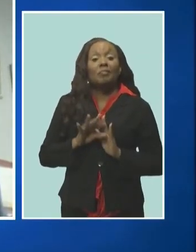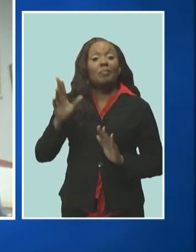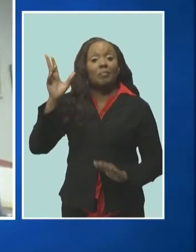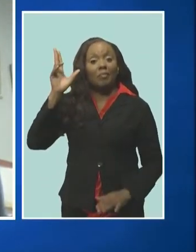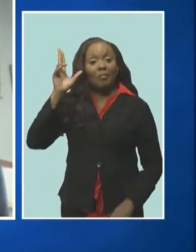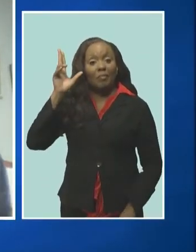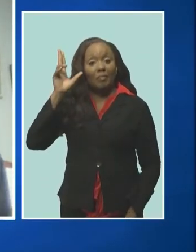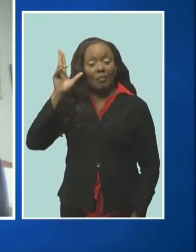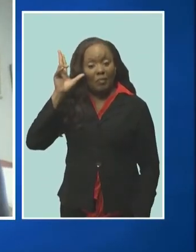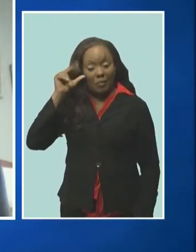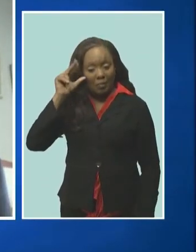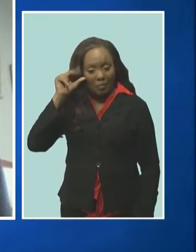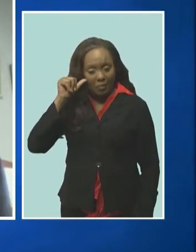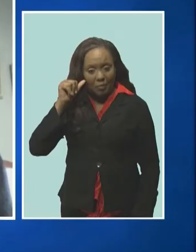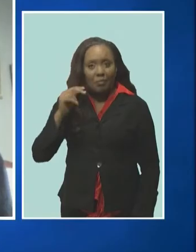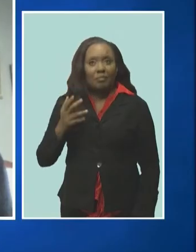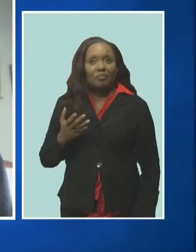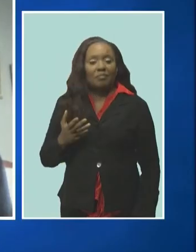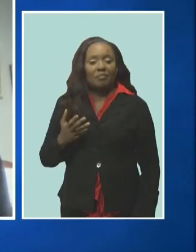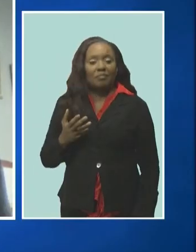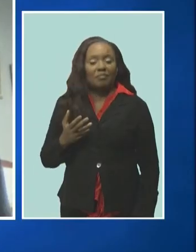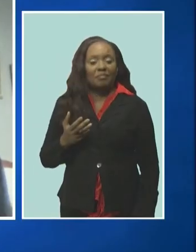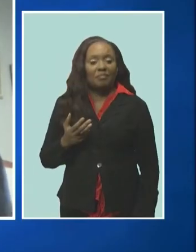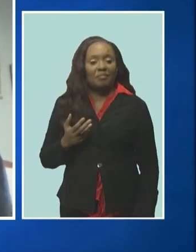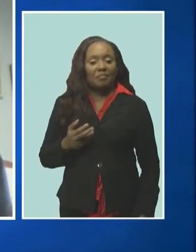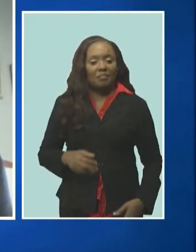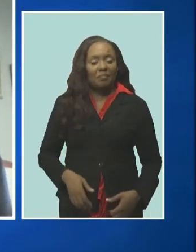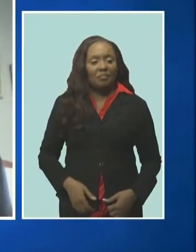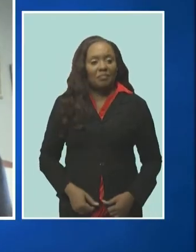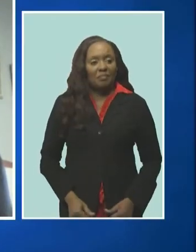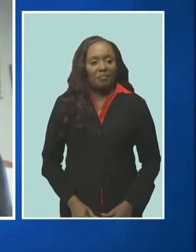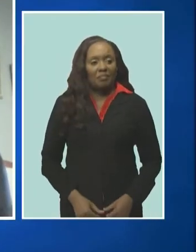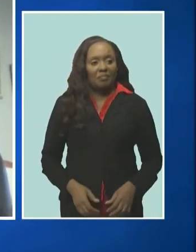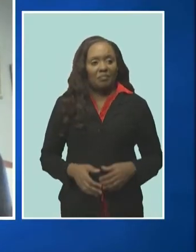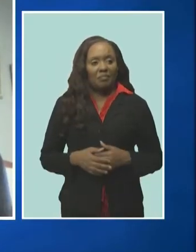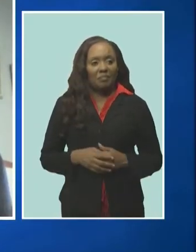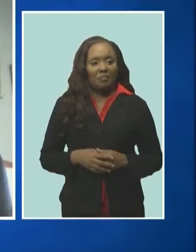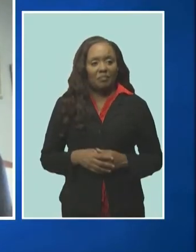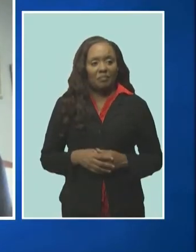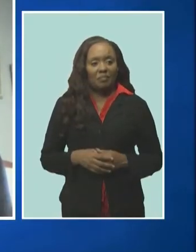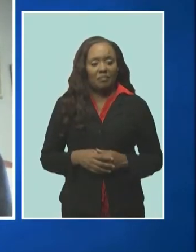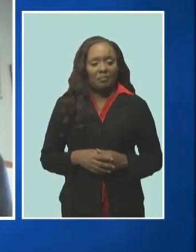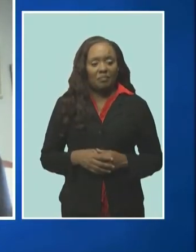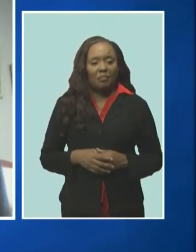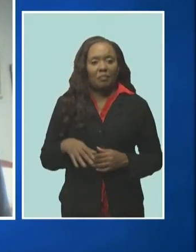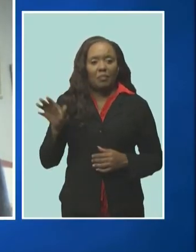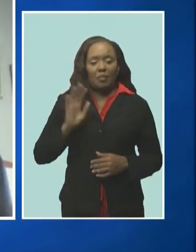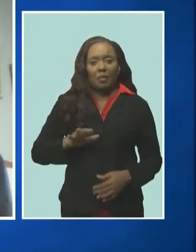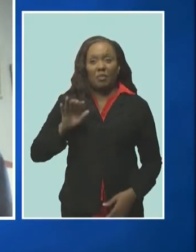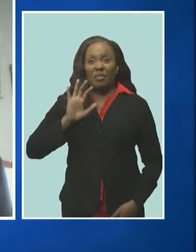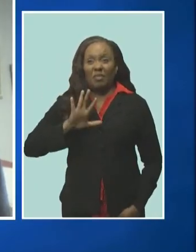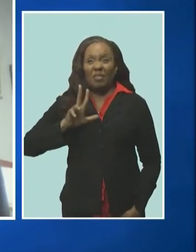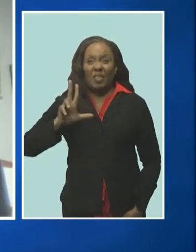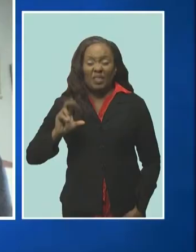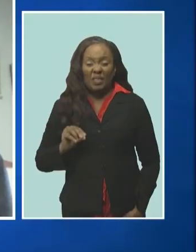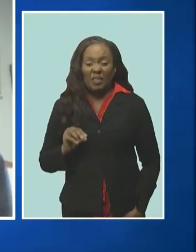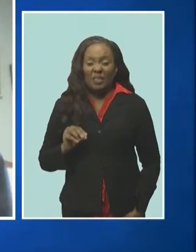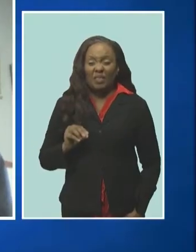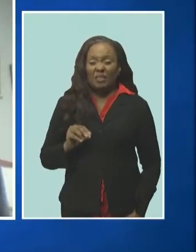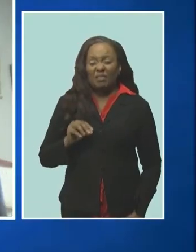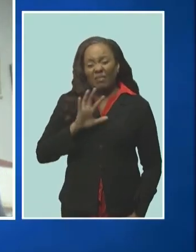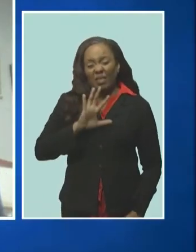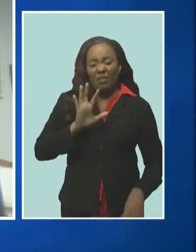happening we were able to track down the horse um and we got it probably around 5 30 5 5 30